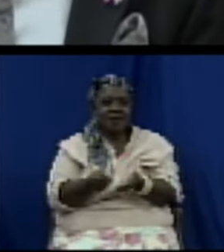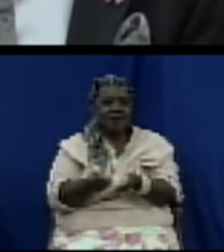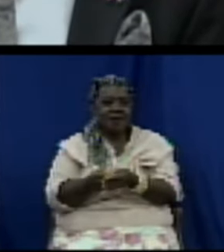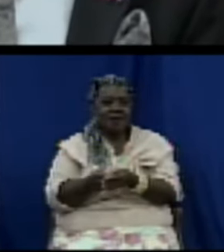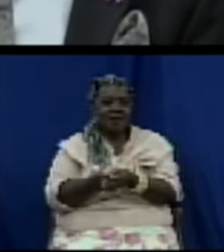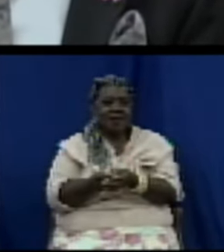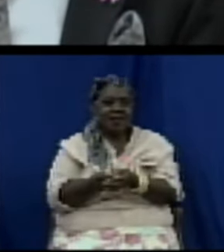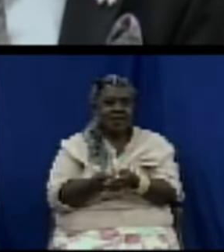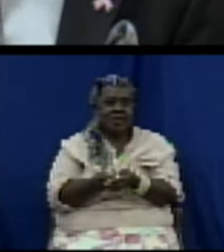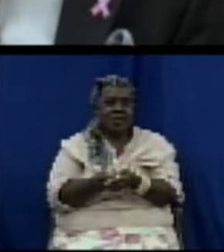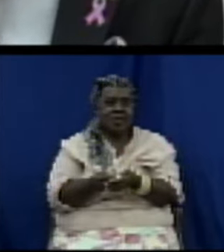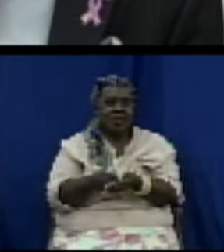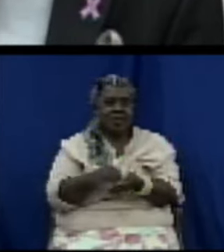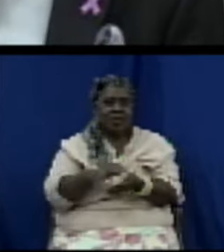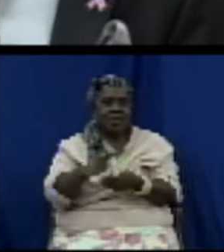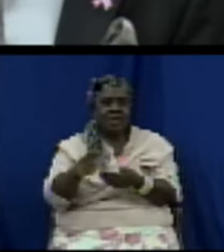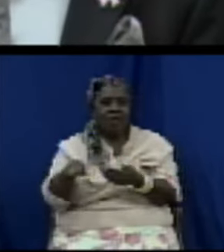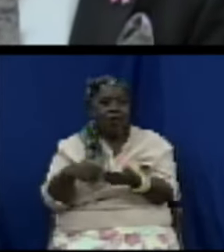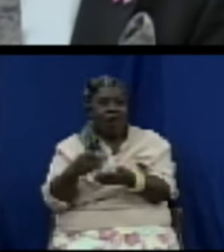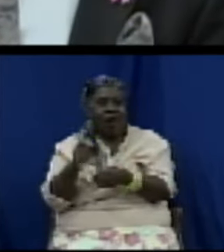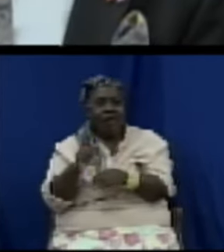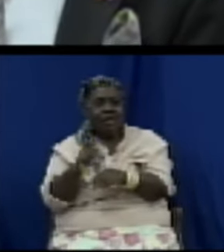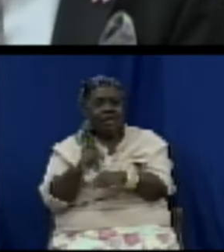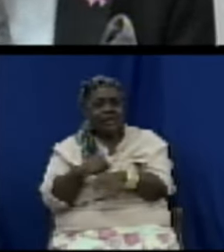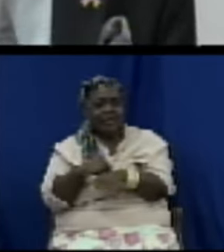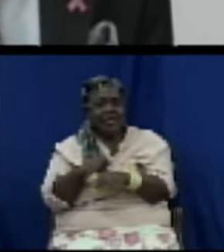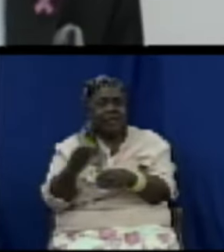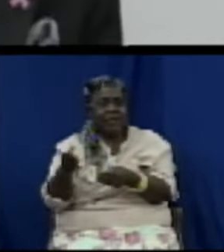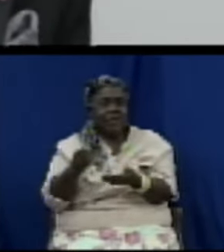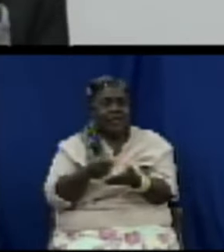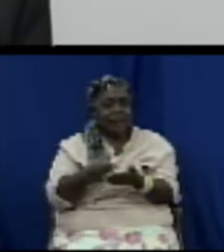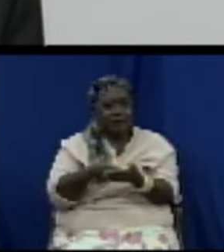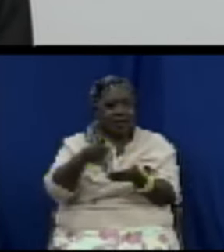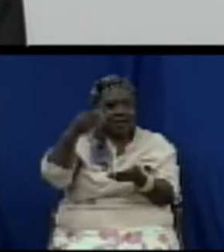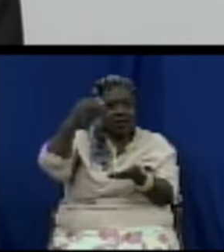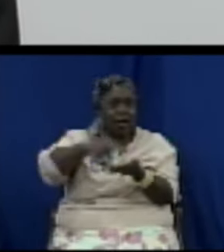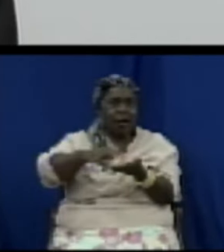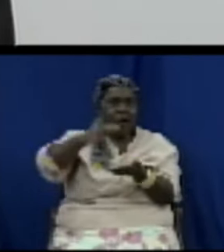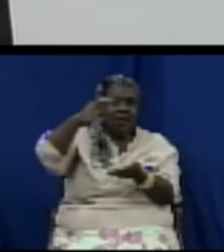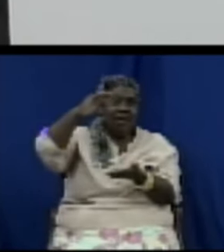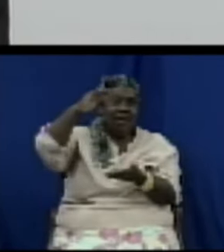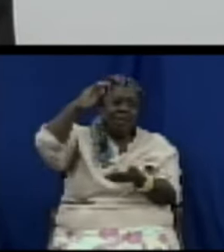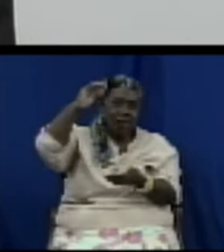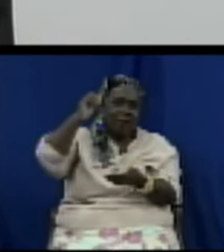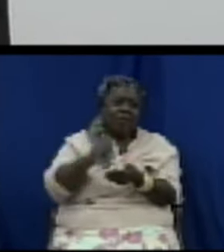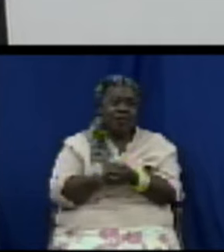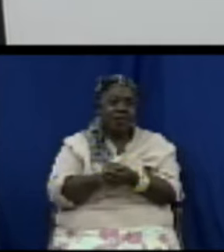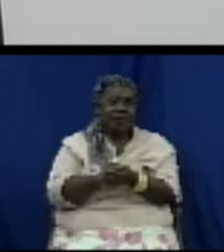businessmen who want to have the whole hog and half of the next hog